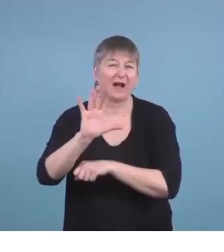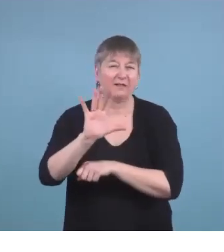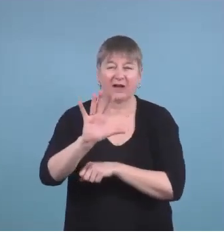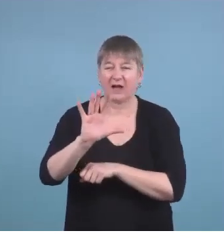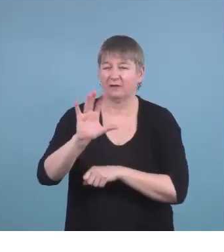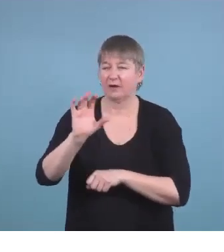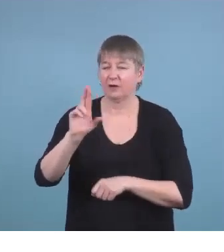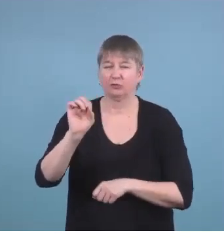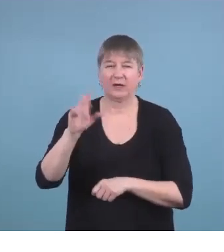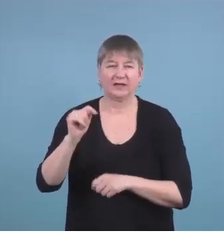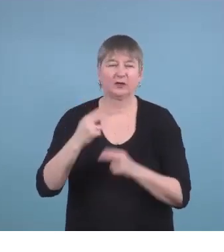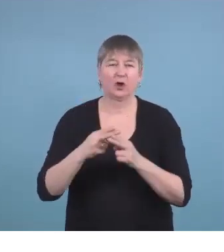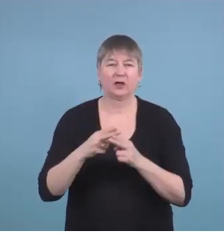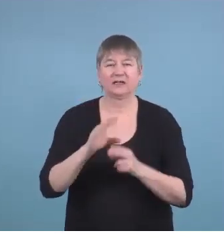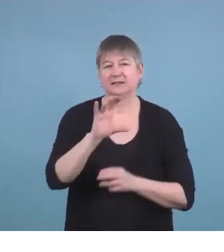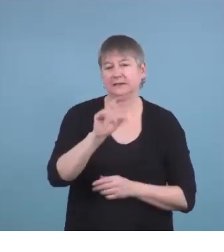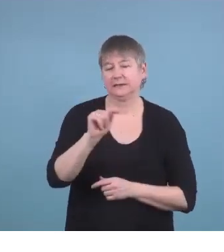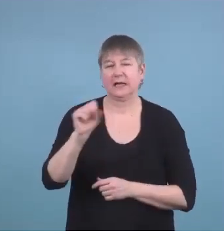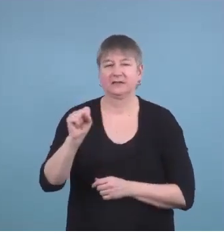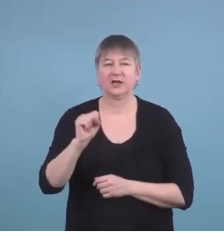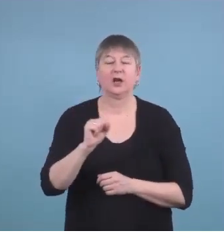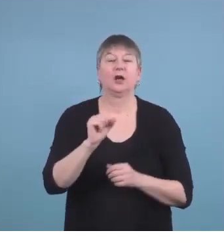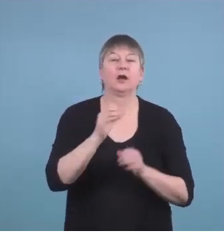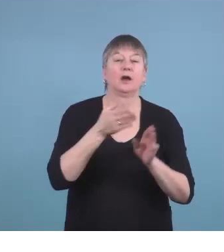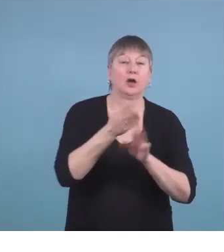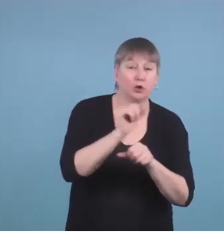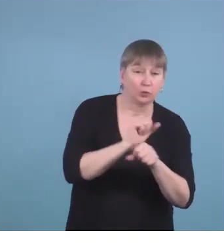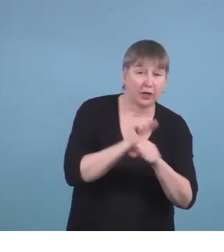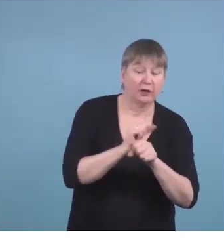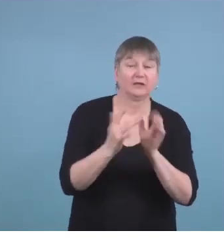technology studies at the 30 level.